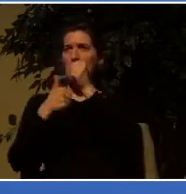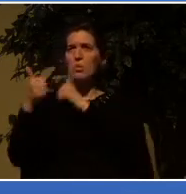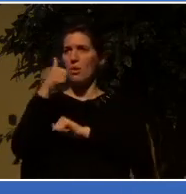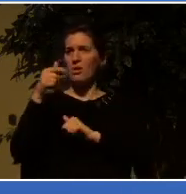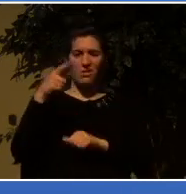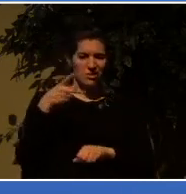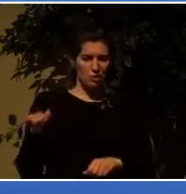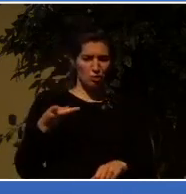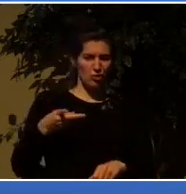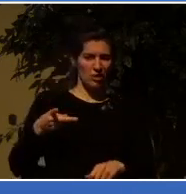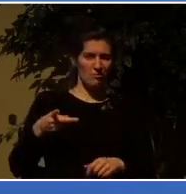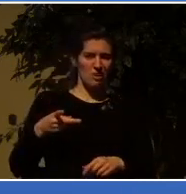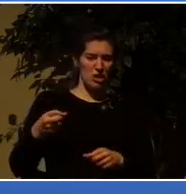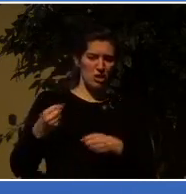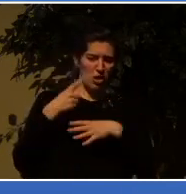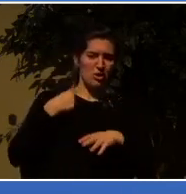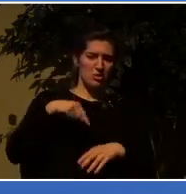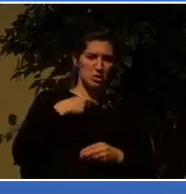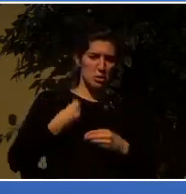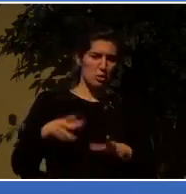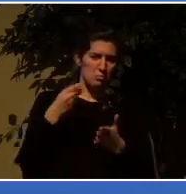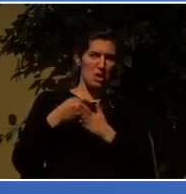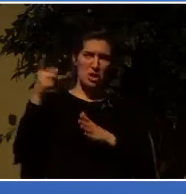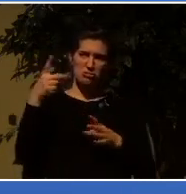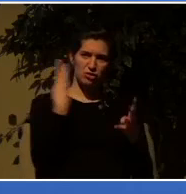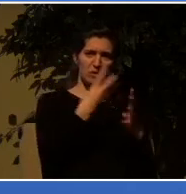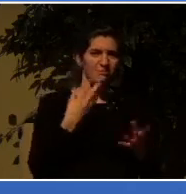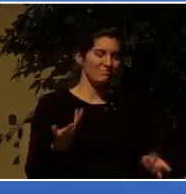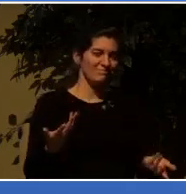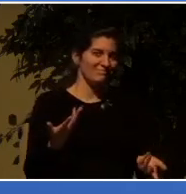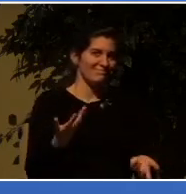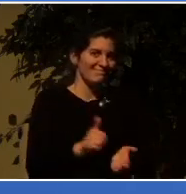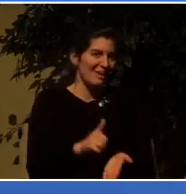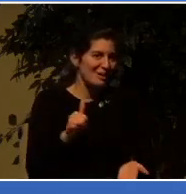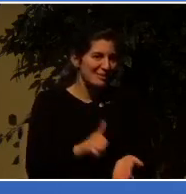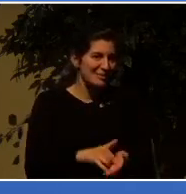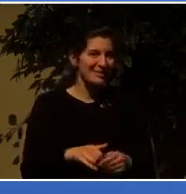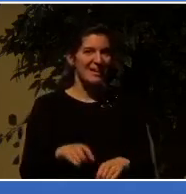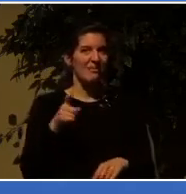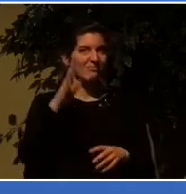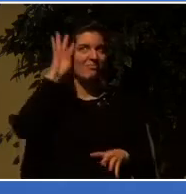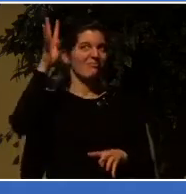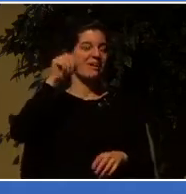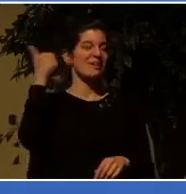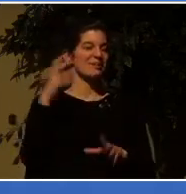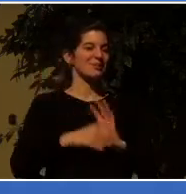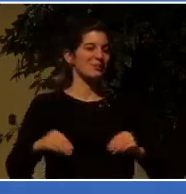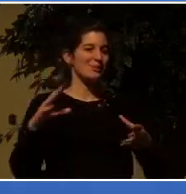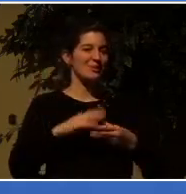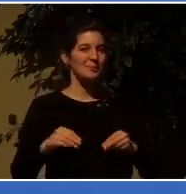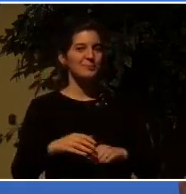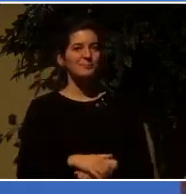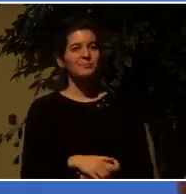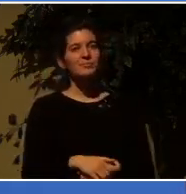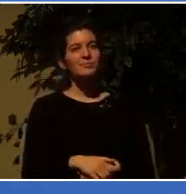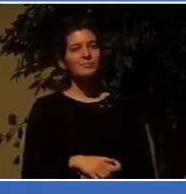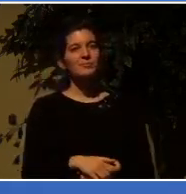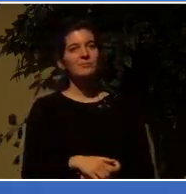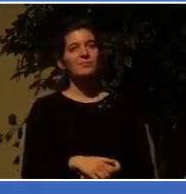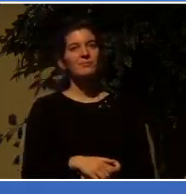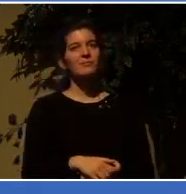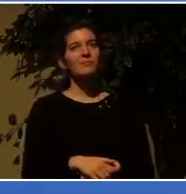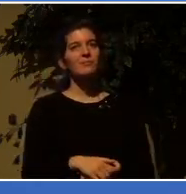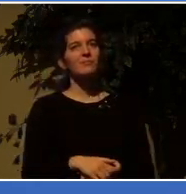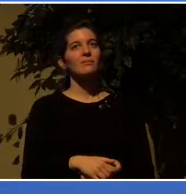as long as it suits them, often suddenly become incredibly concerned about law and order